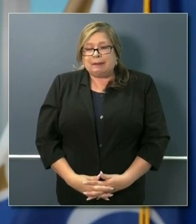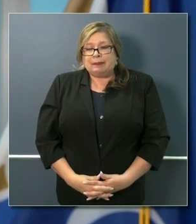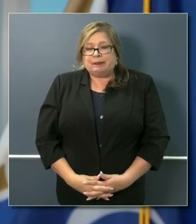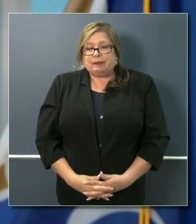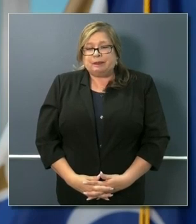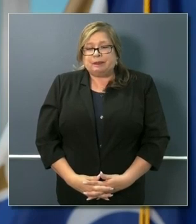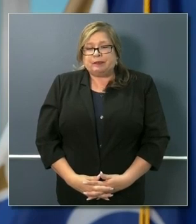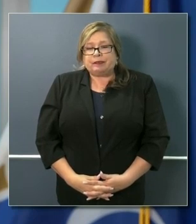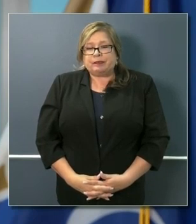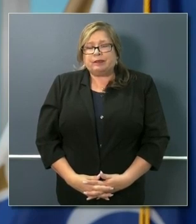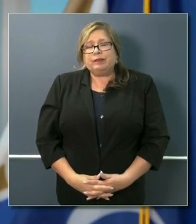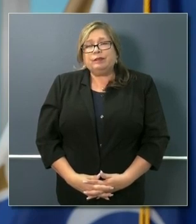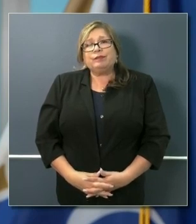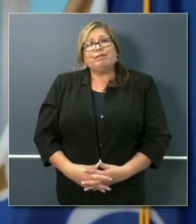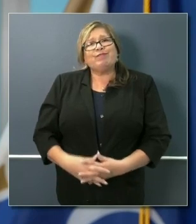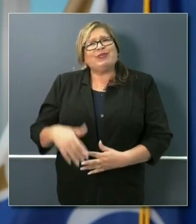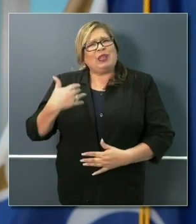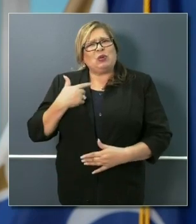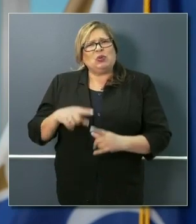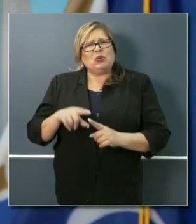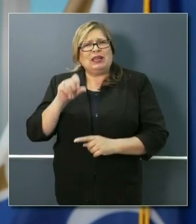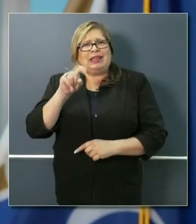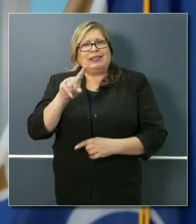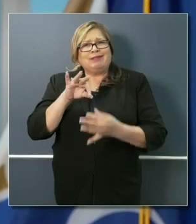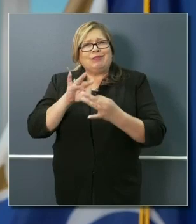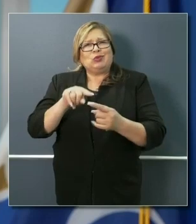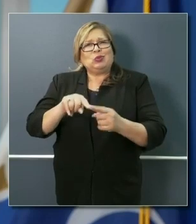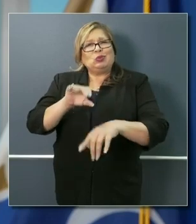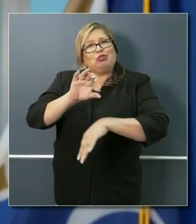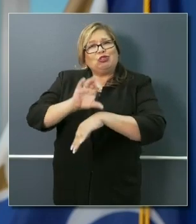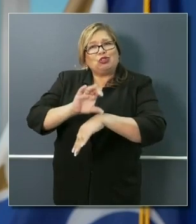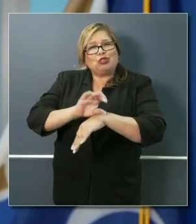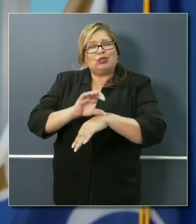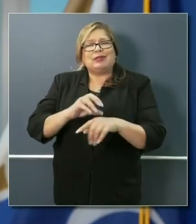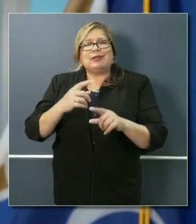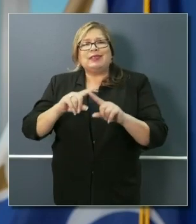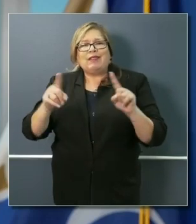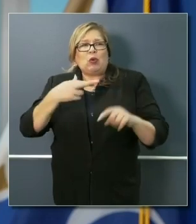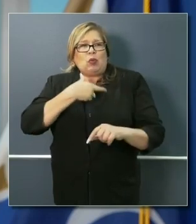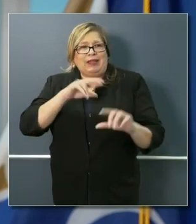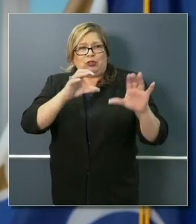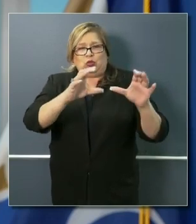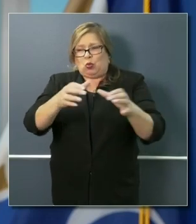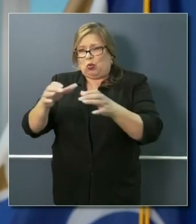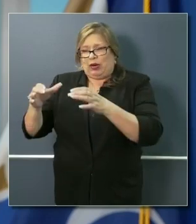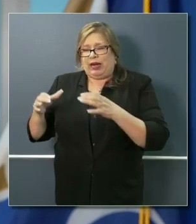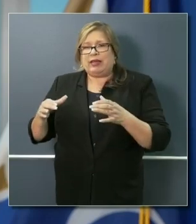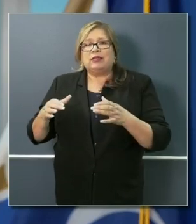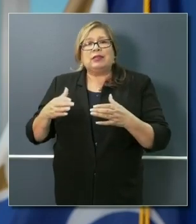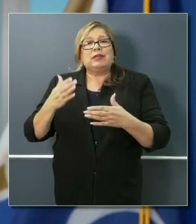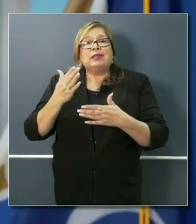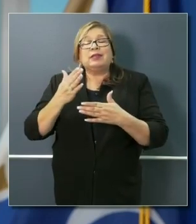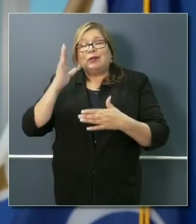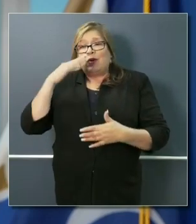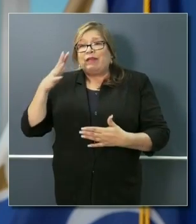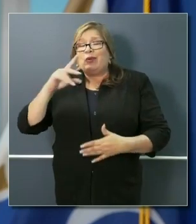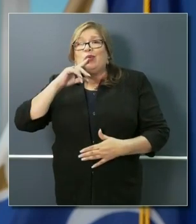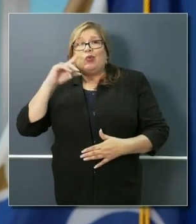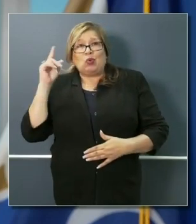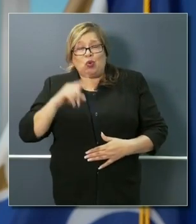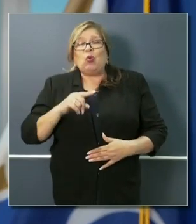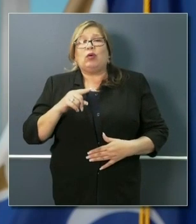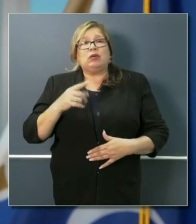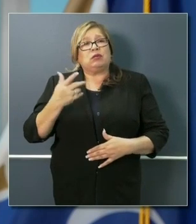organizations that are staying open despite the stay-at-home orders. Earlier today, the B reported on a church in